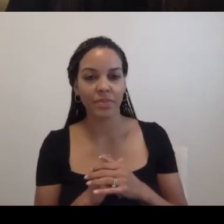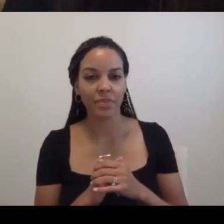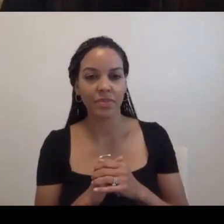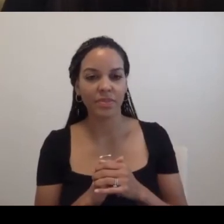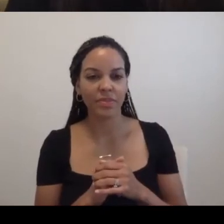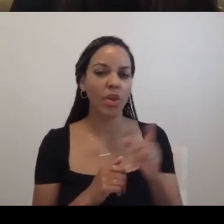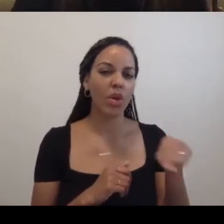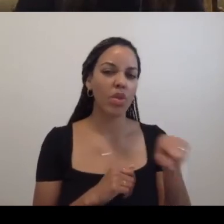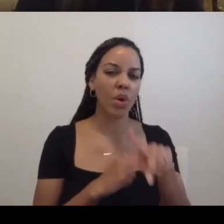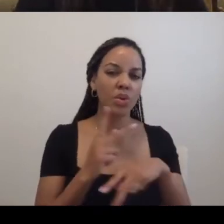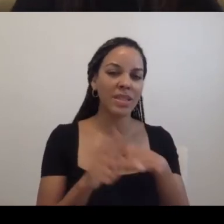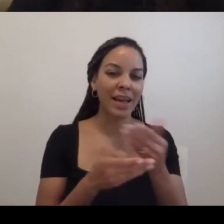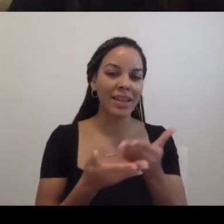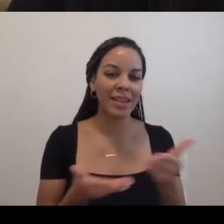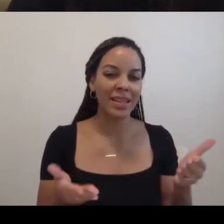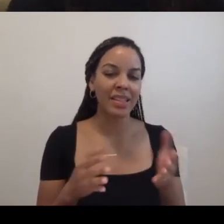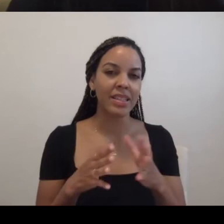those things, uh,